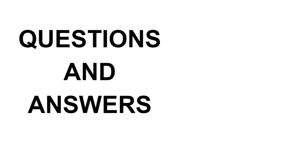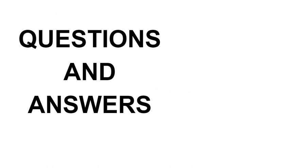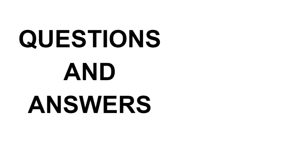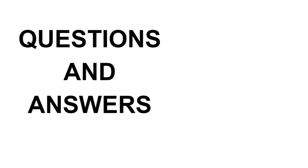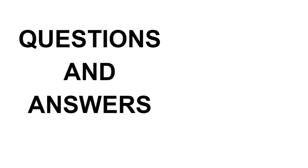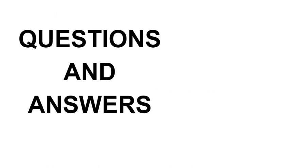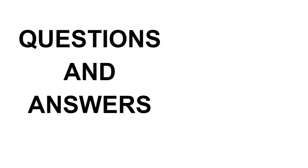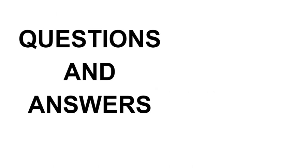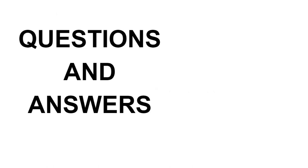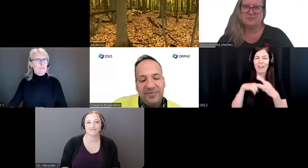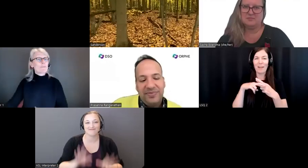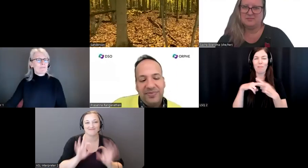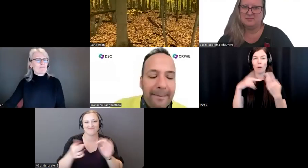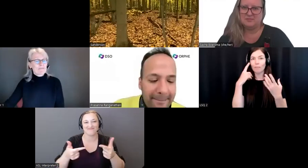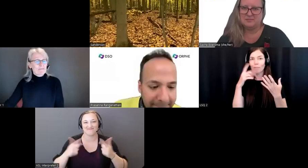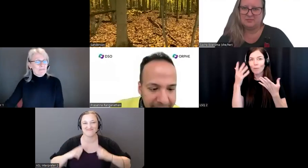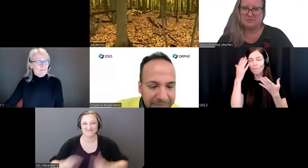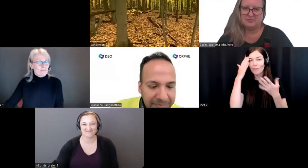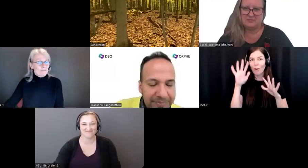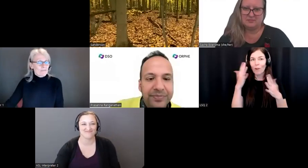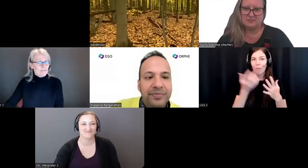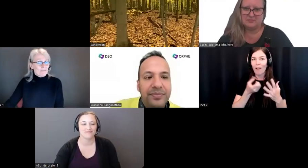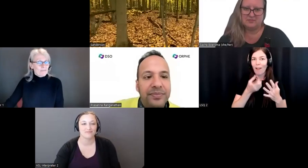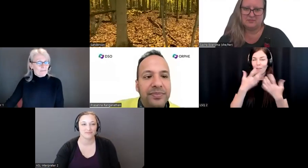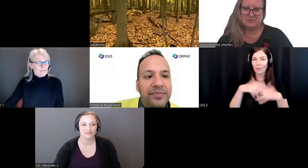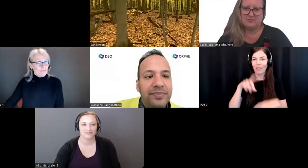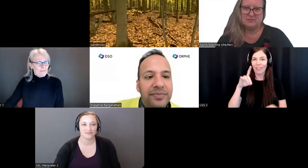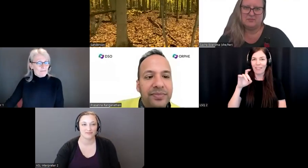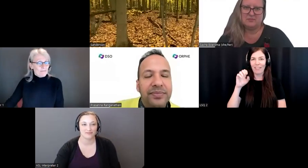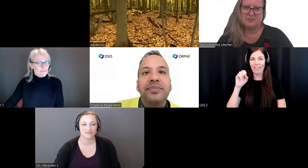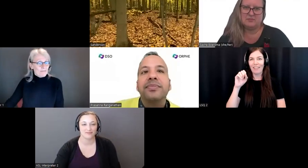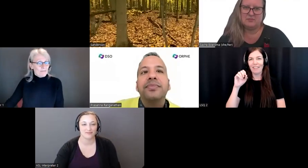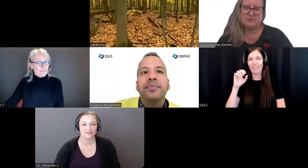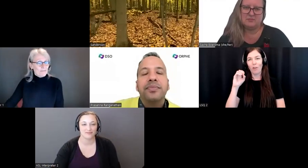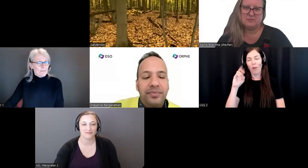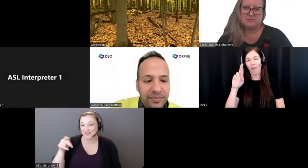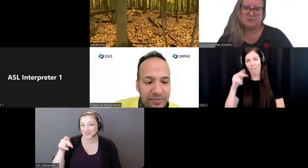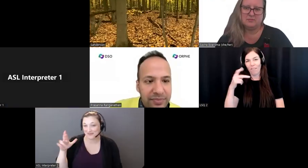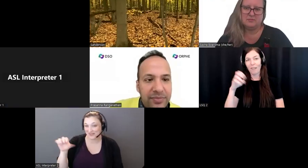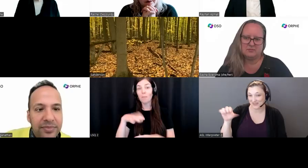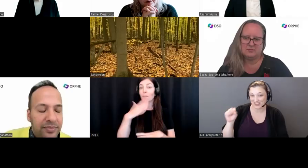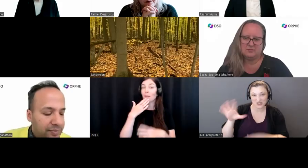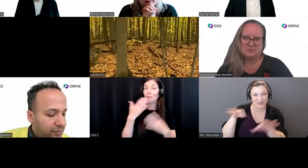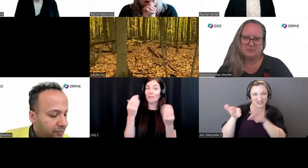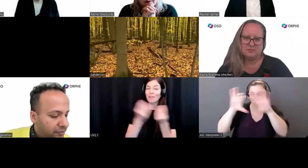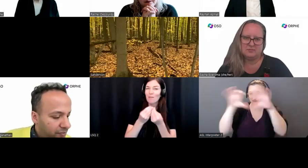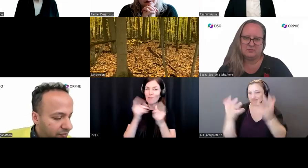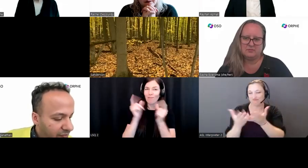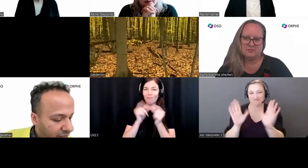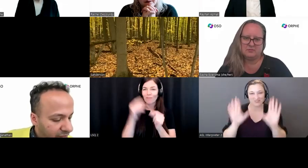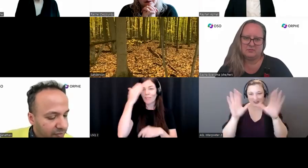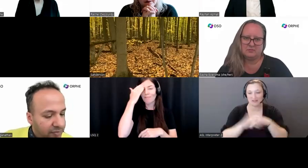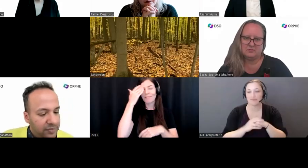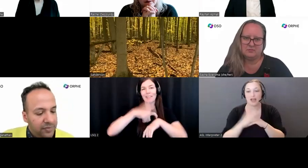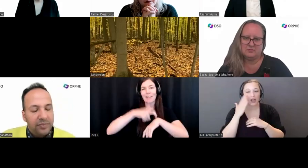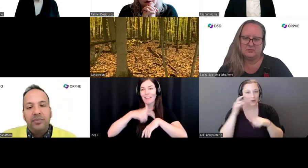Thank you. Pras. Thank thanks for that wonderful overview. Now, I am conscious of time, we've got about 15 minutes